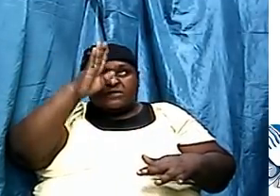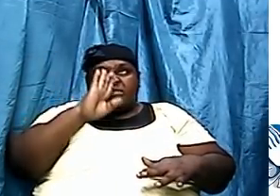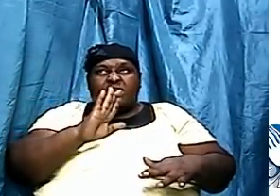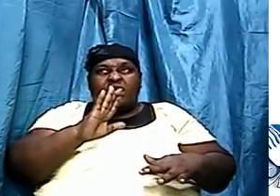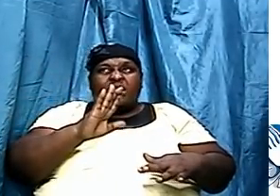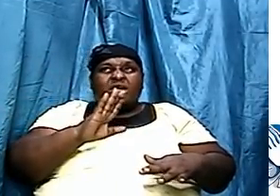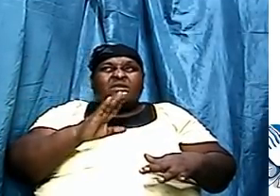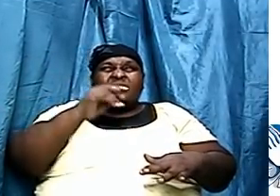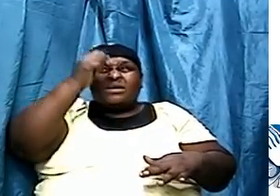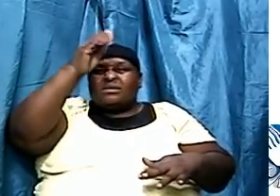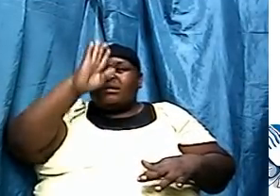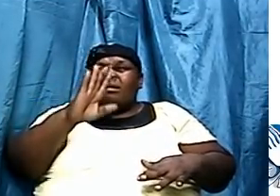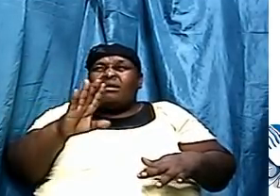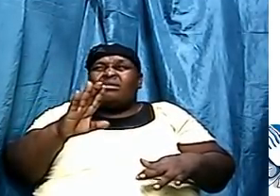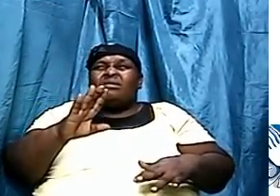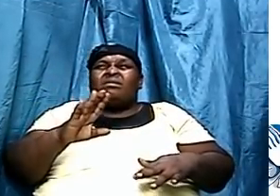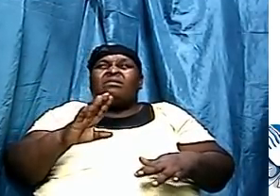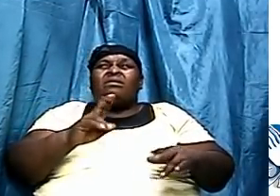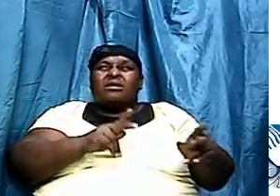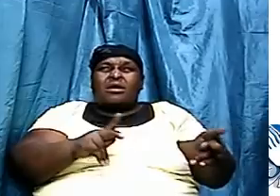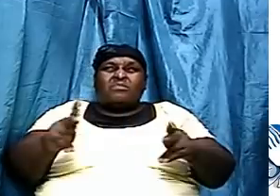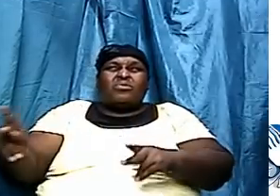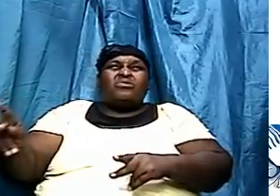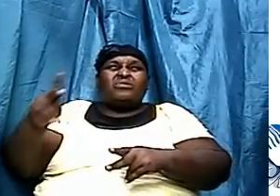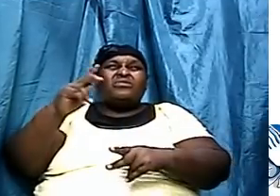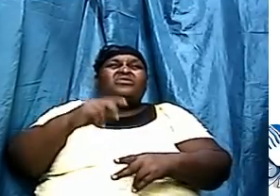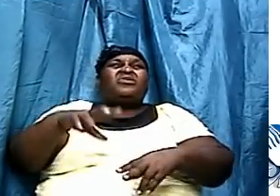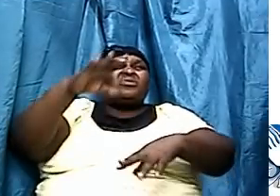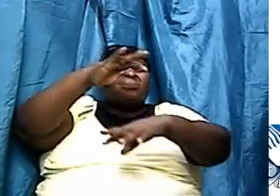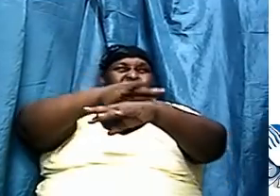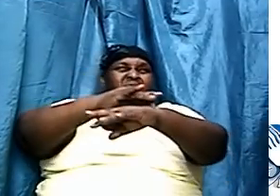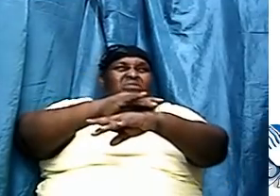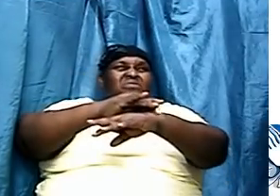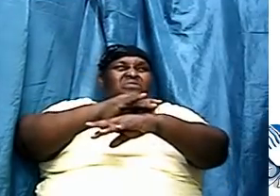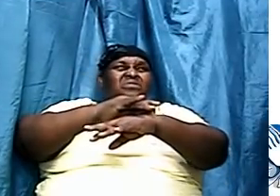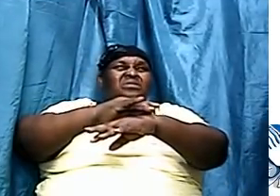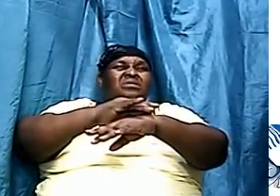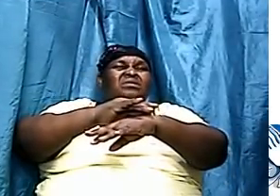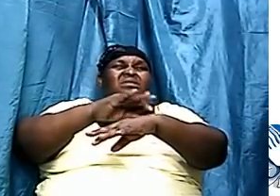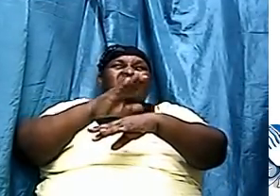and we have it in the word, who am I to doubt this Bible?